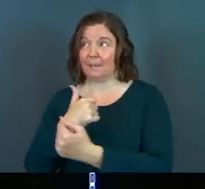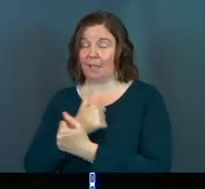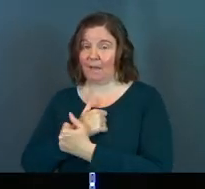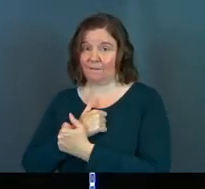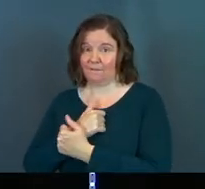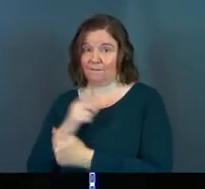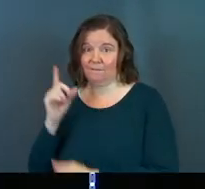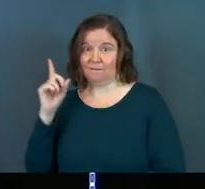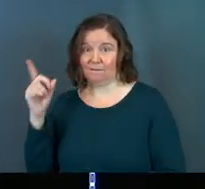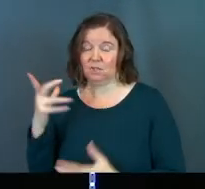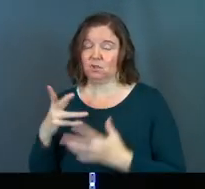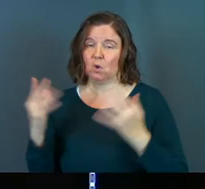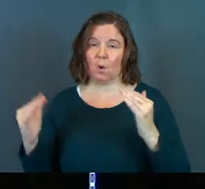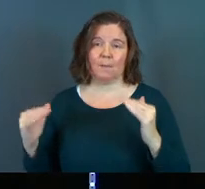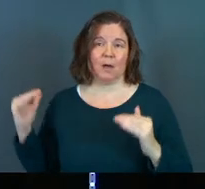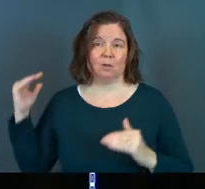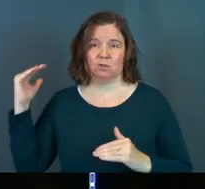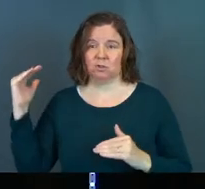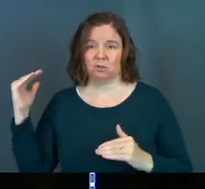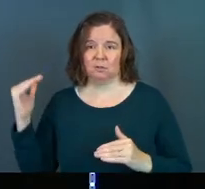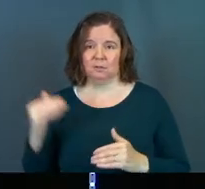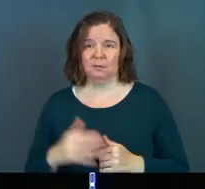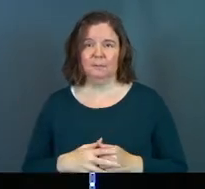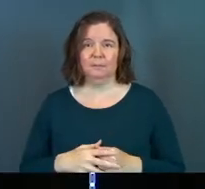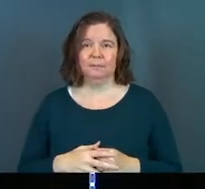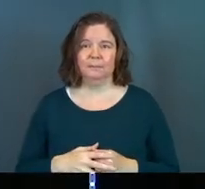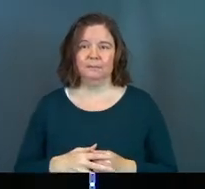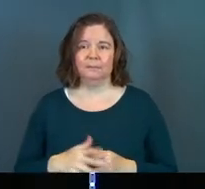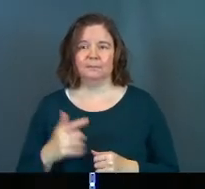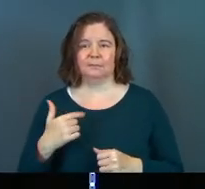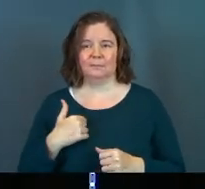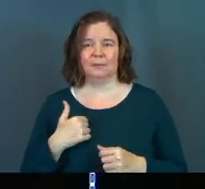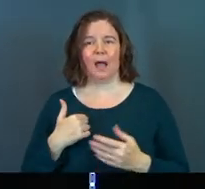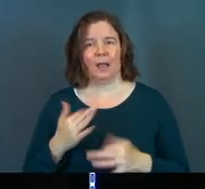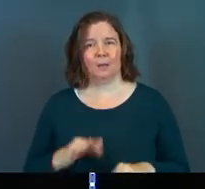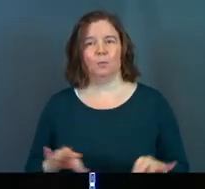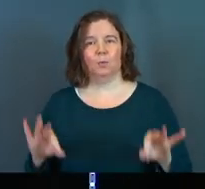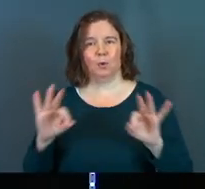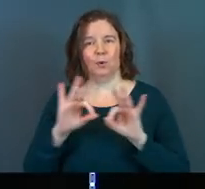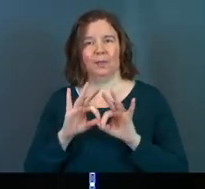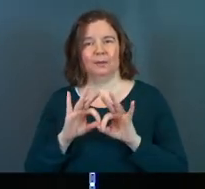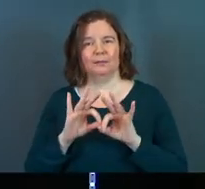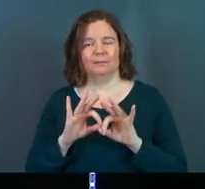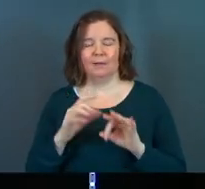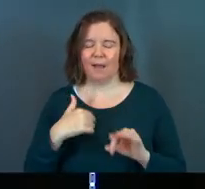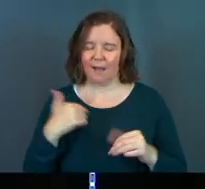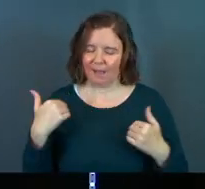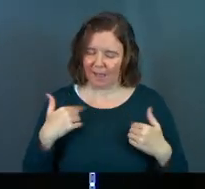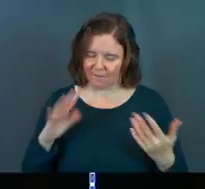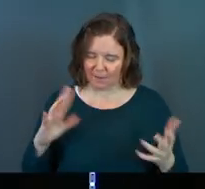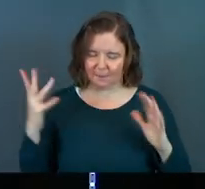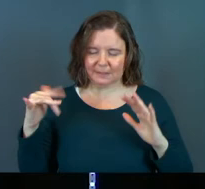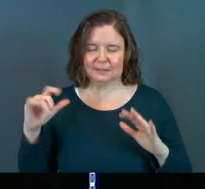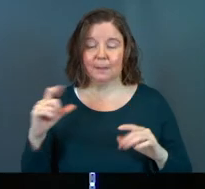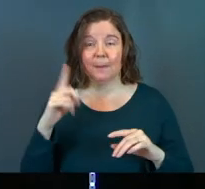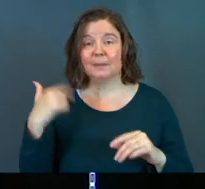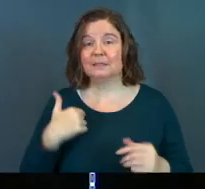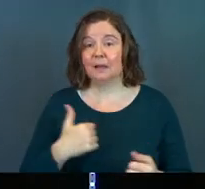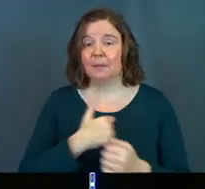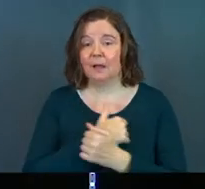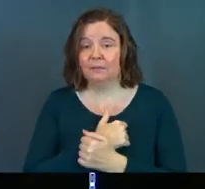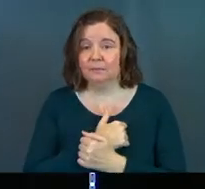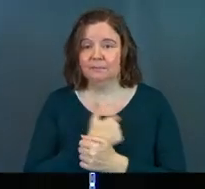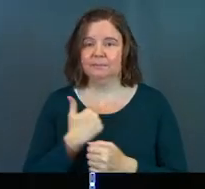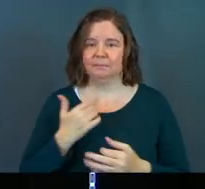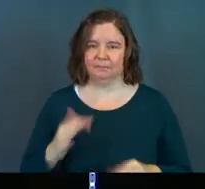so much, I'm made worthy. I have a mess, but because I'm loved,